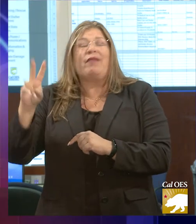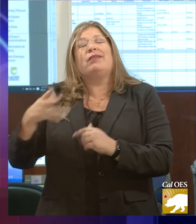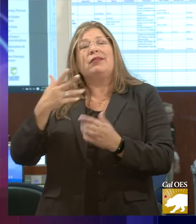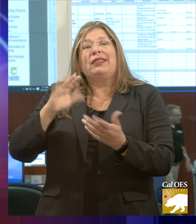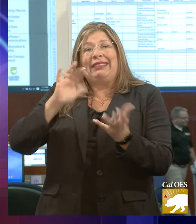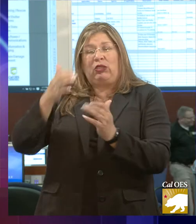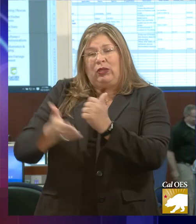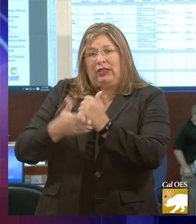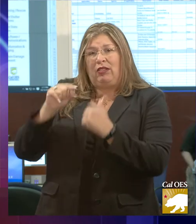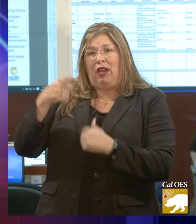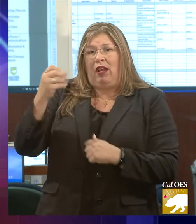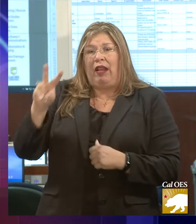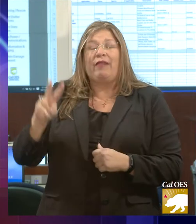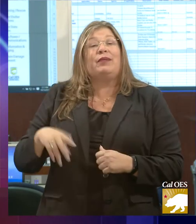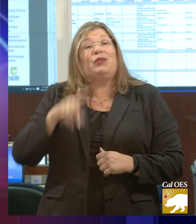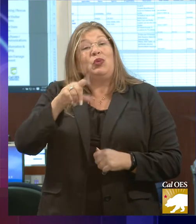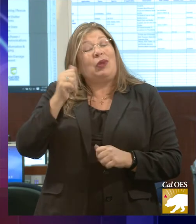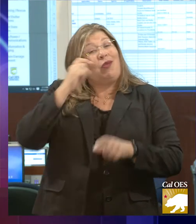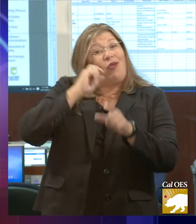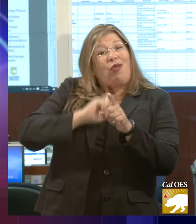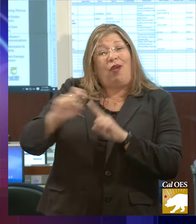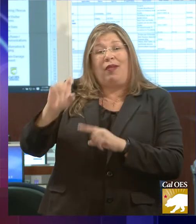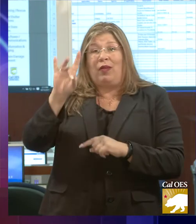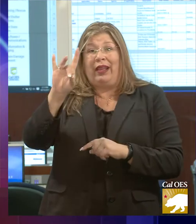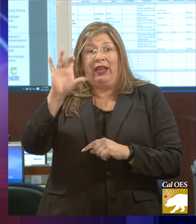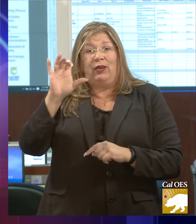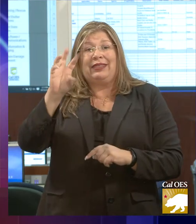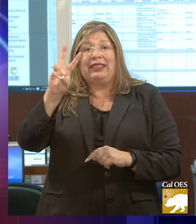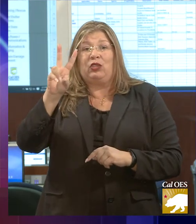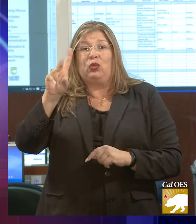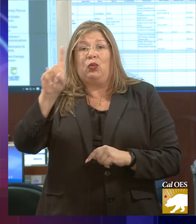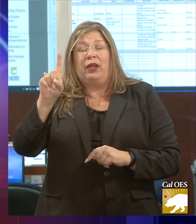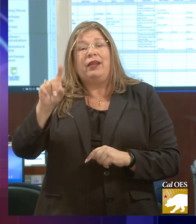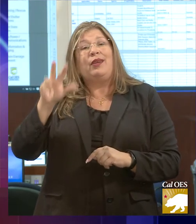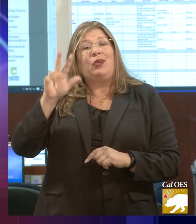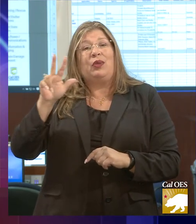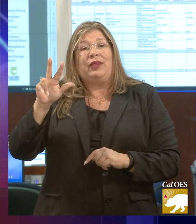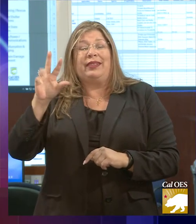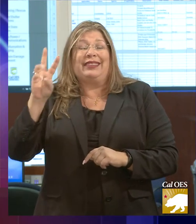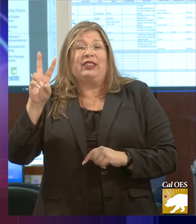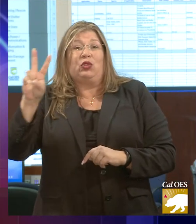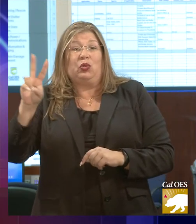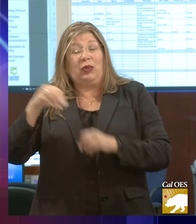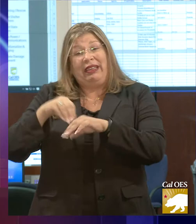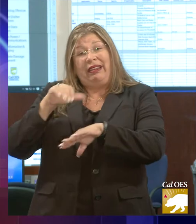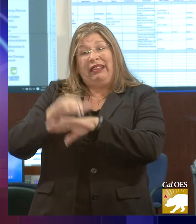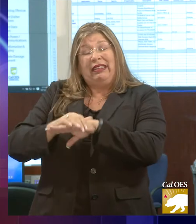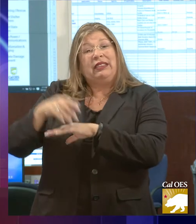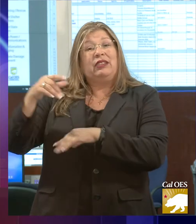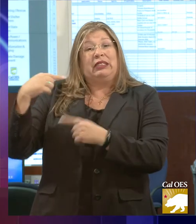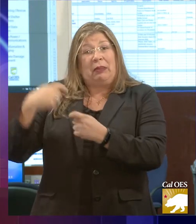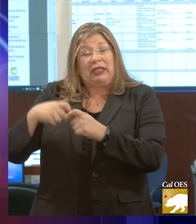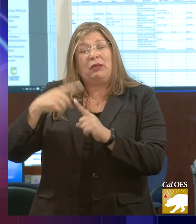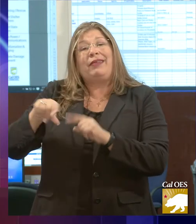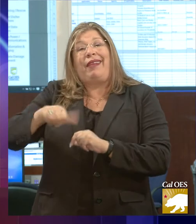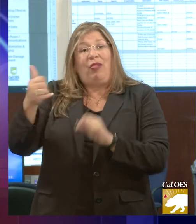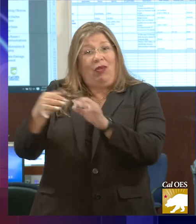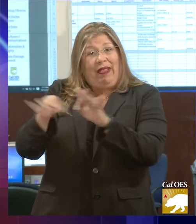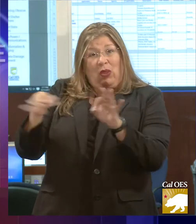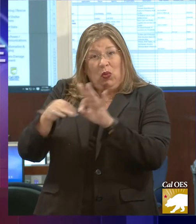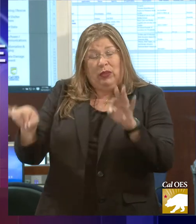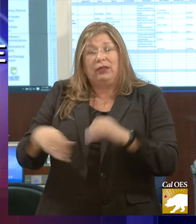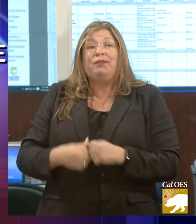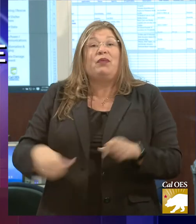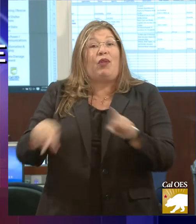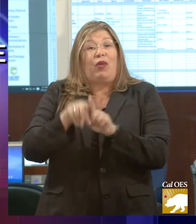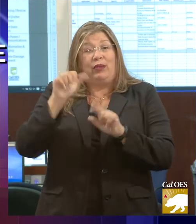call 800-621-3362 in English, Spanish, and other languages. They